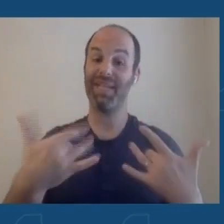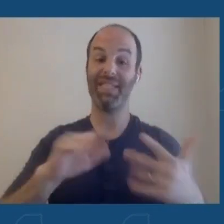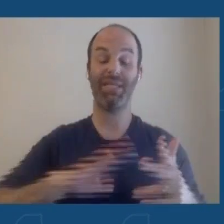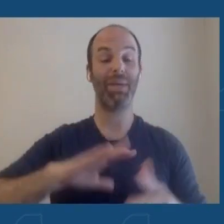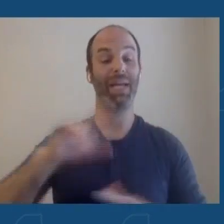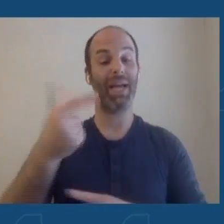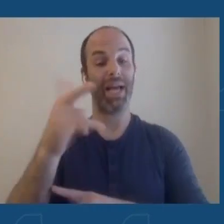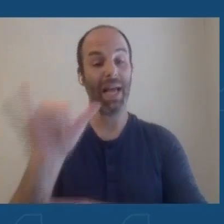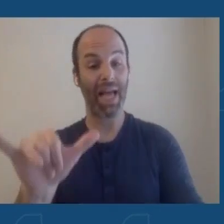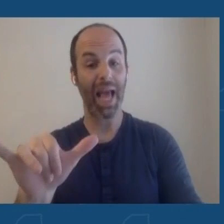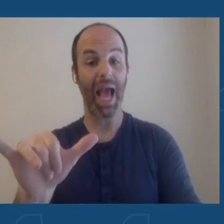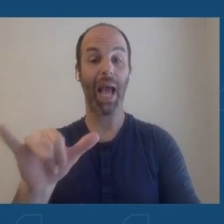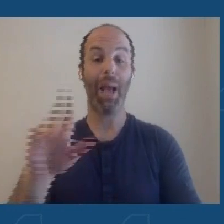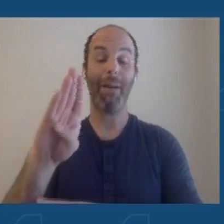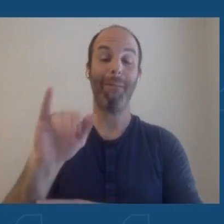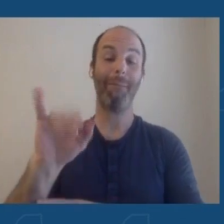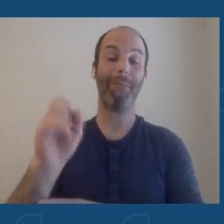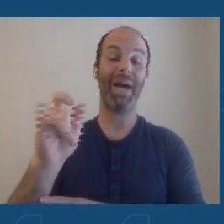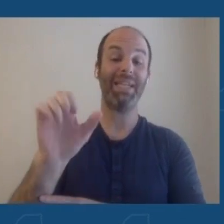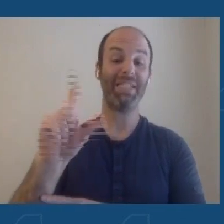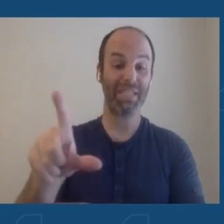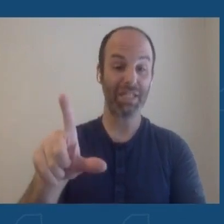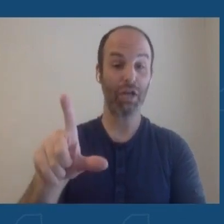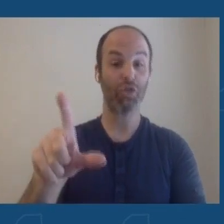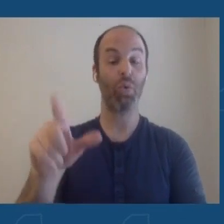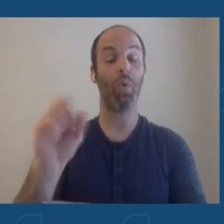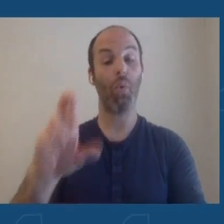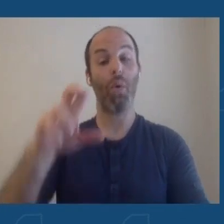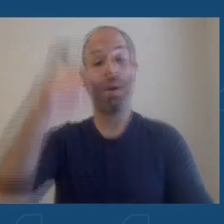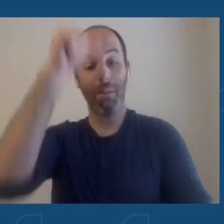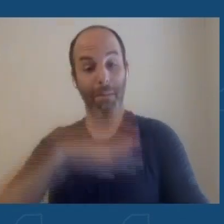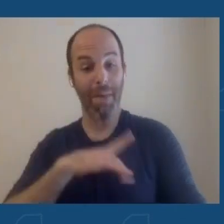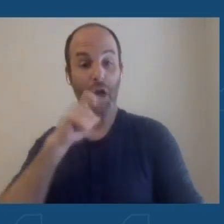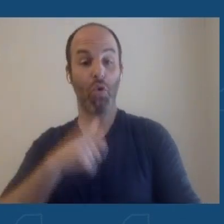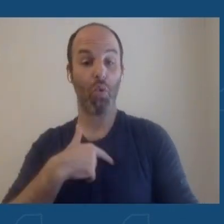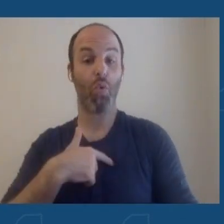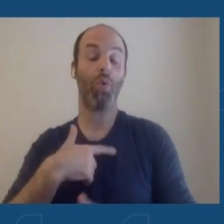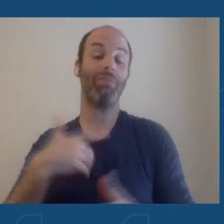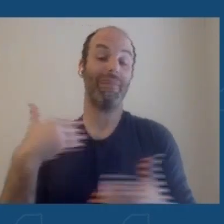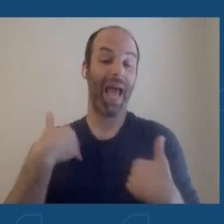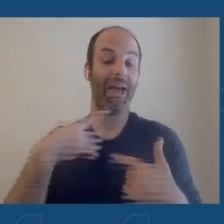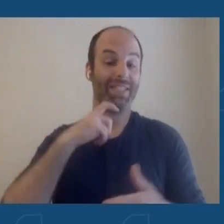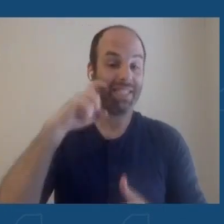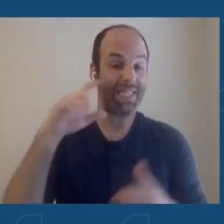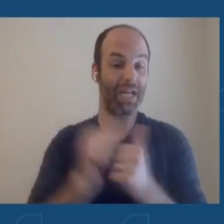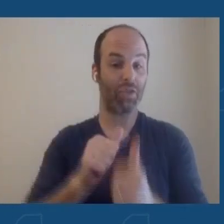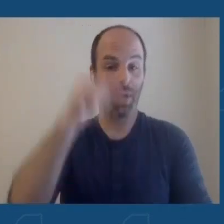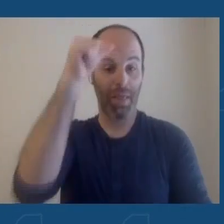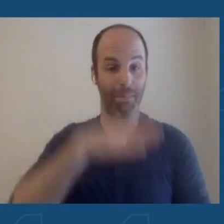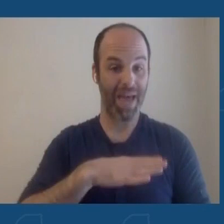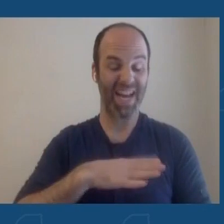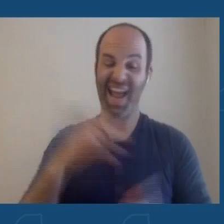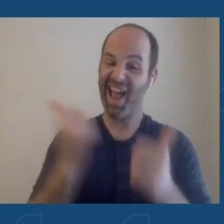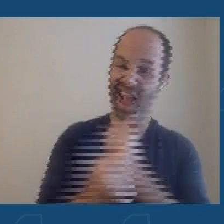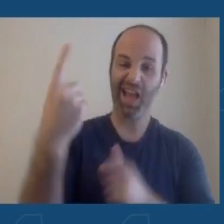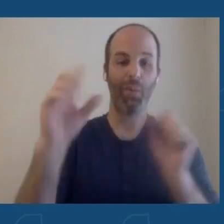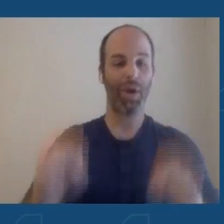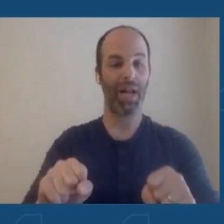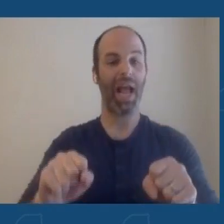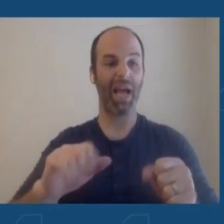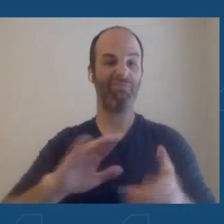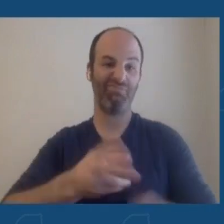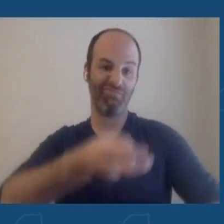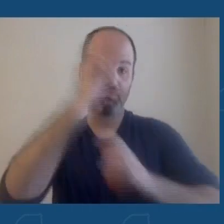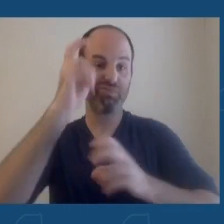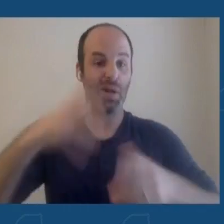or men who have sex with men. Anyone can get monkeypox. But right now, this virus is spreading through the